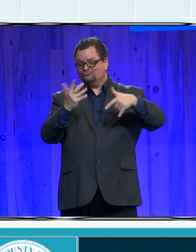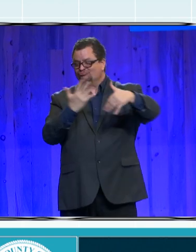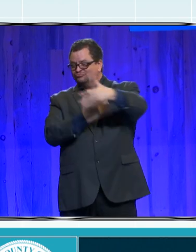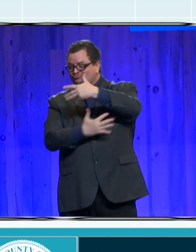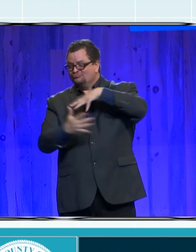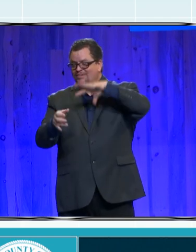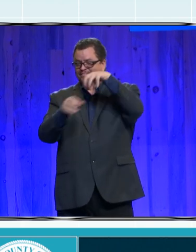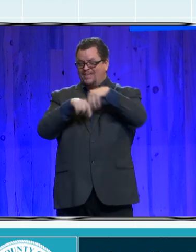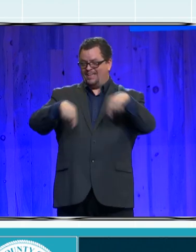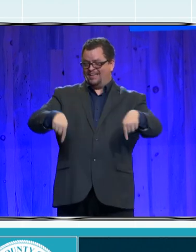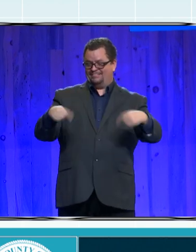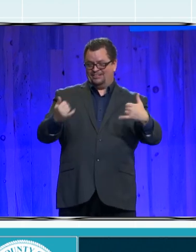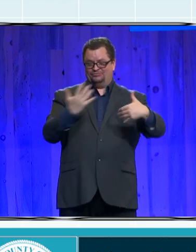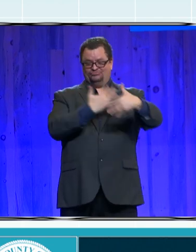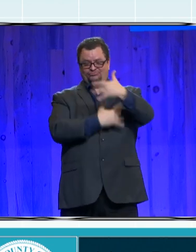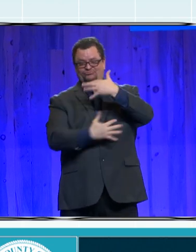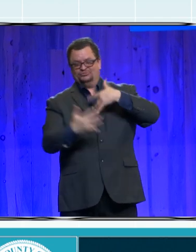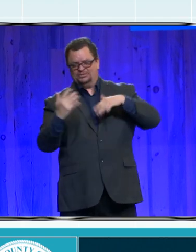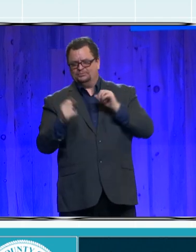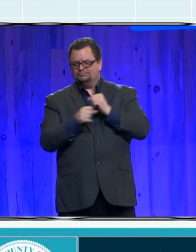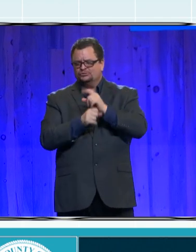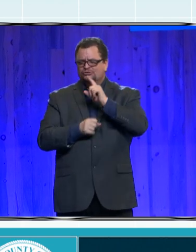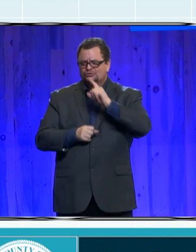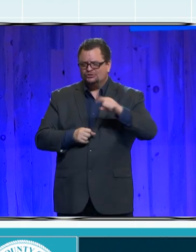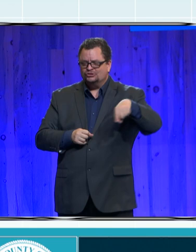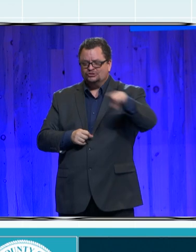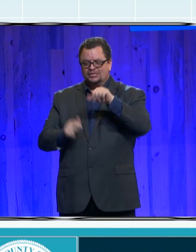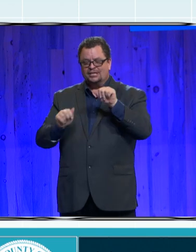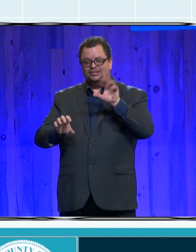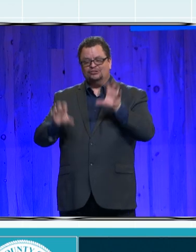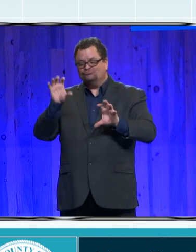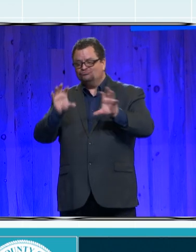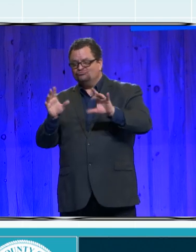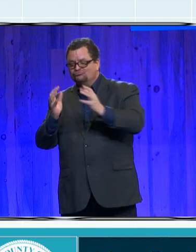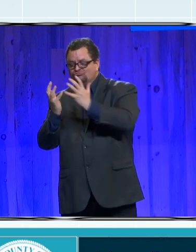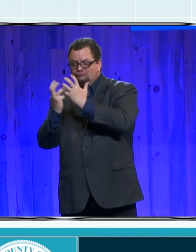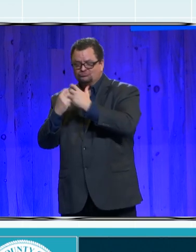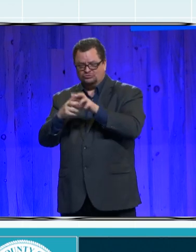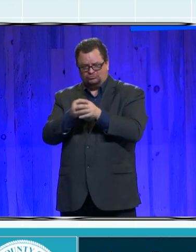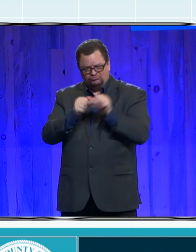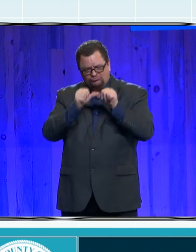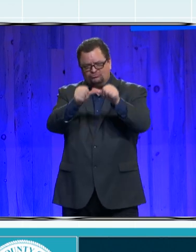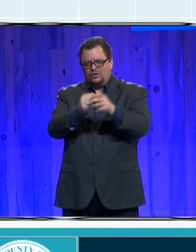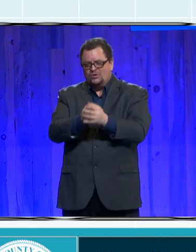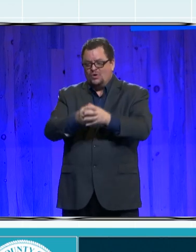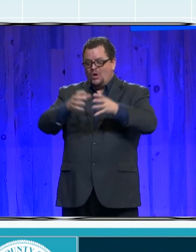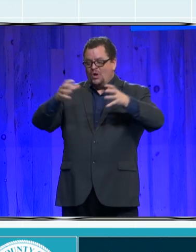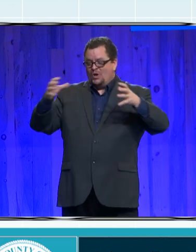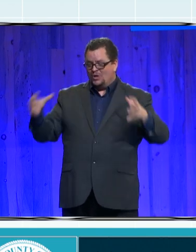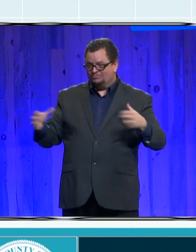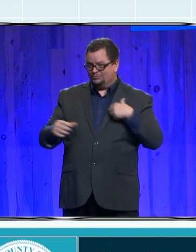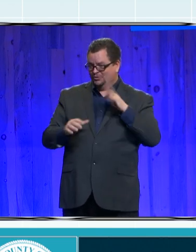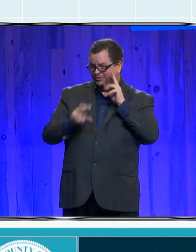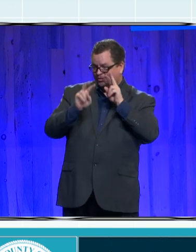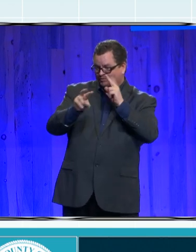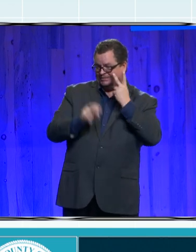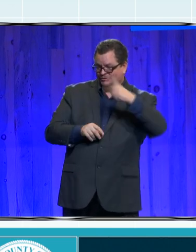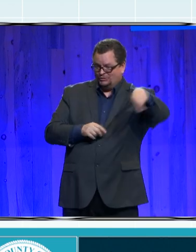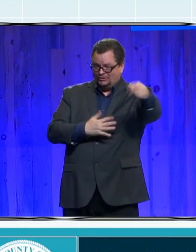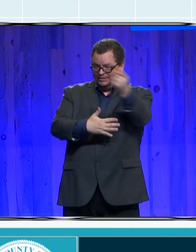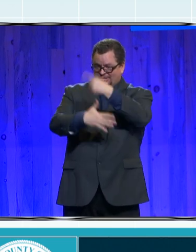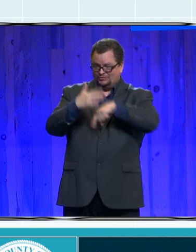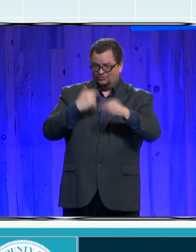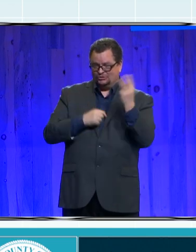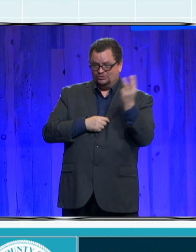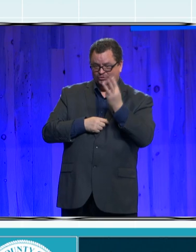intentional about that growth. We look forward to hopefully seeing you back here next Wednesday, January 19th, for